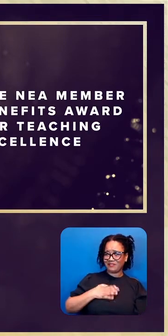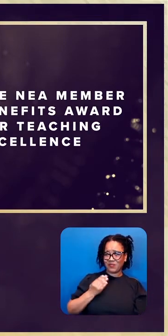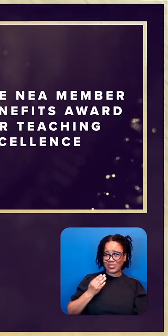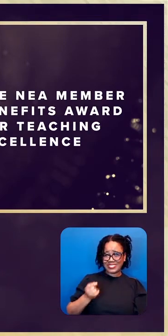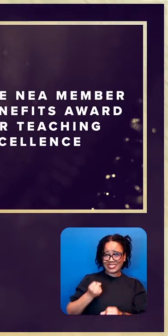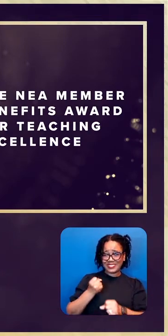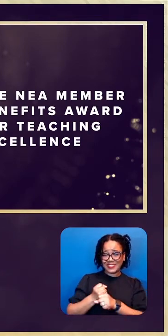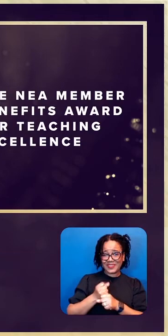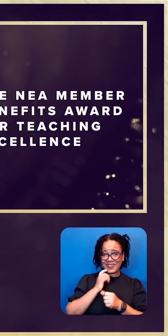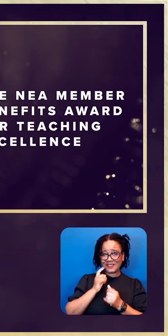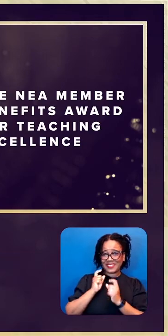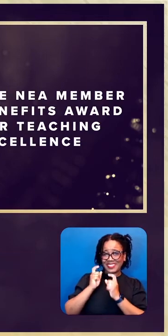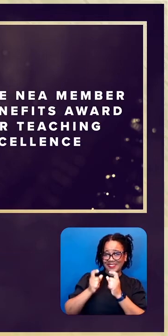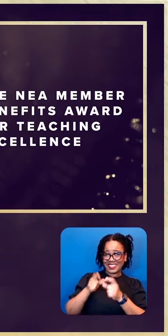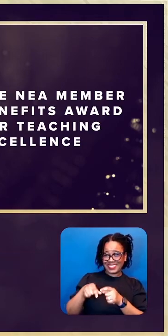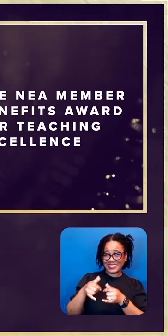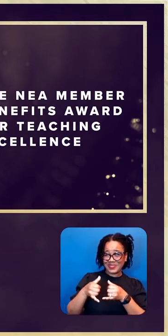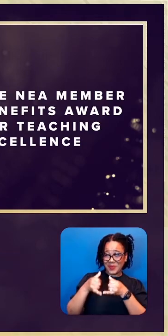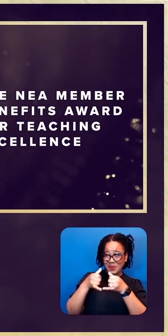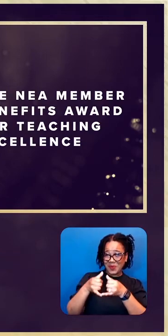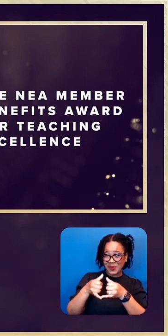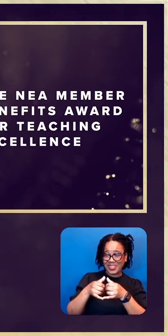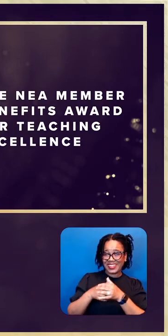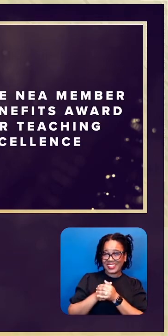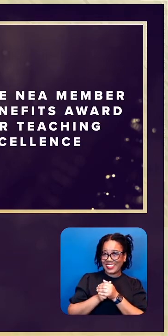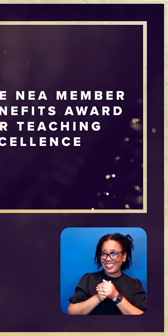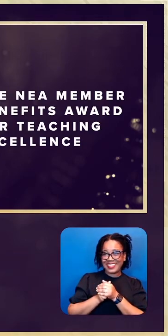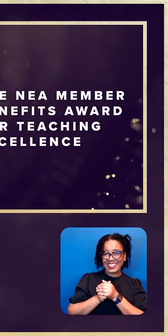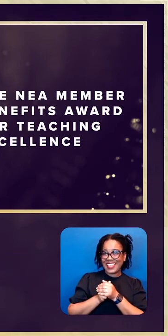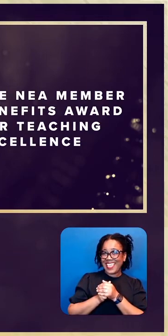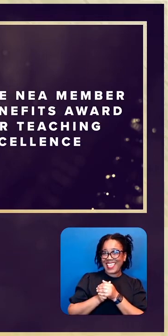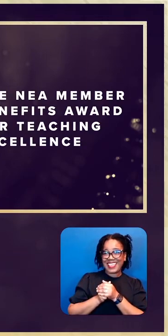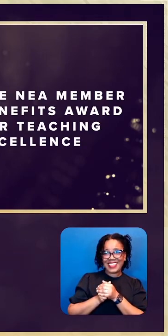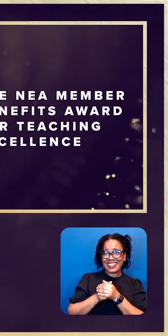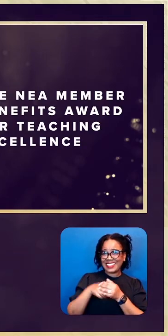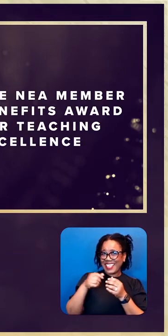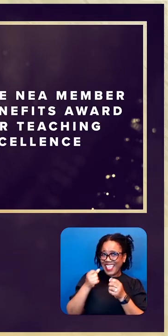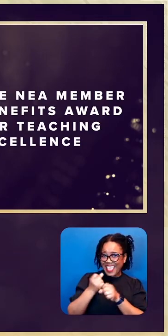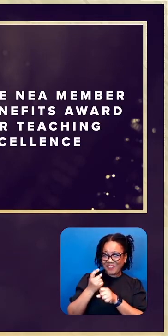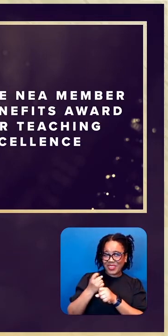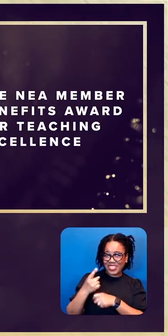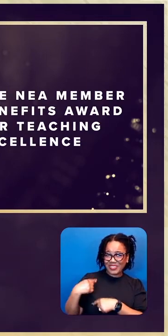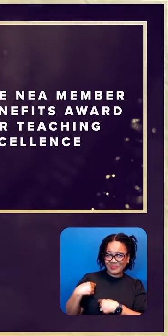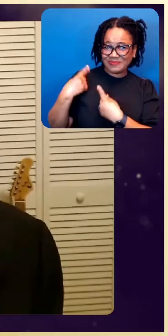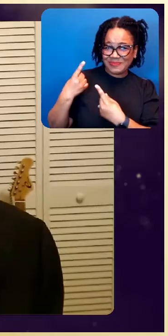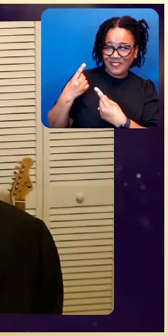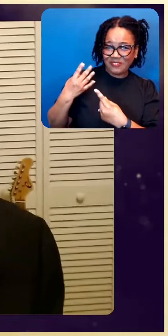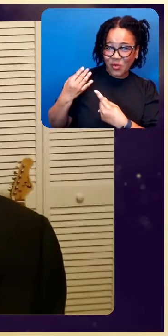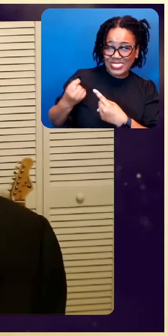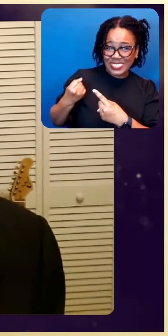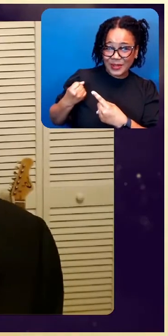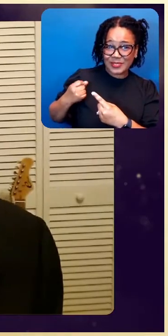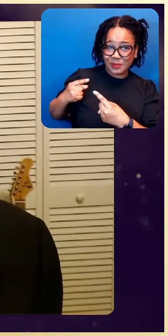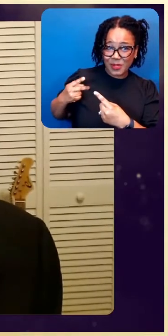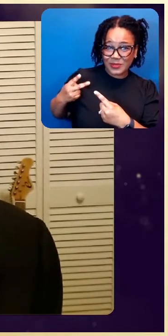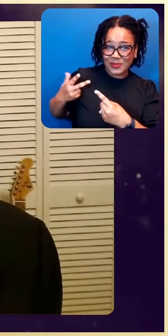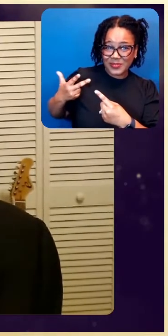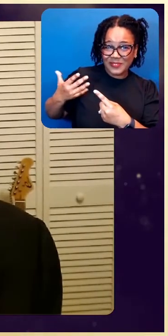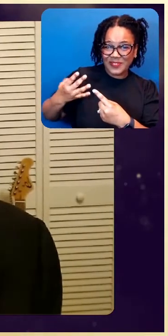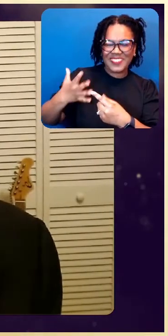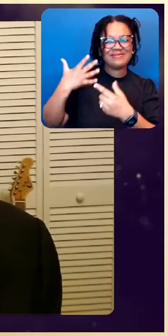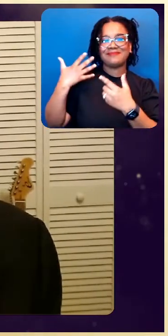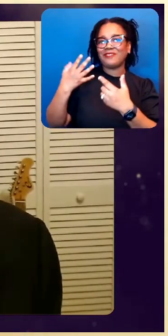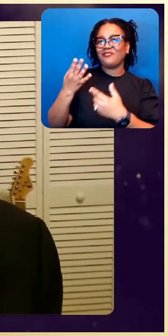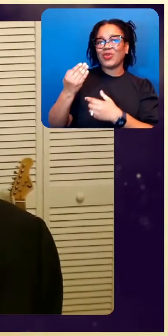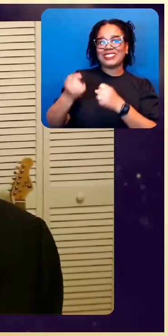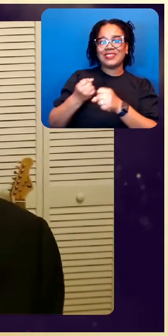tell you with great honesty, it's just as exciting this year as it was 14 years ago. Even virtually, it's a